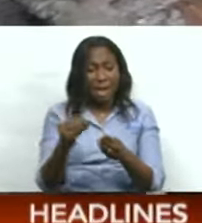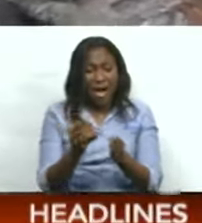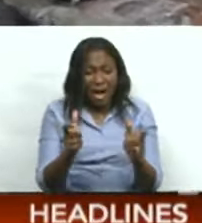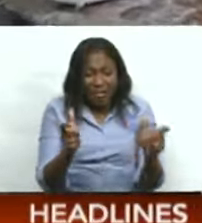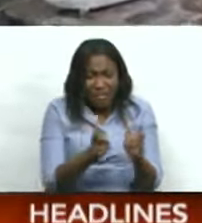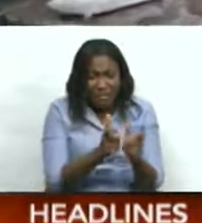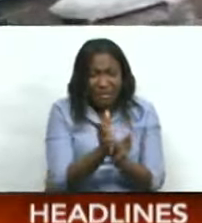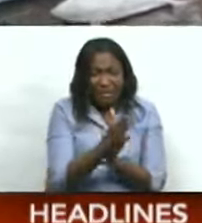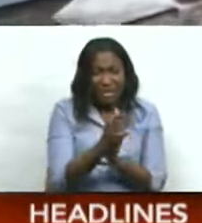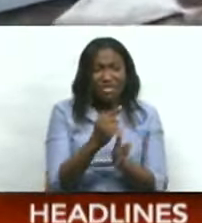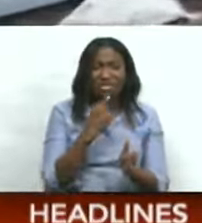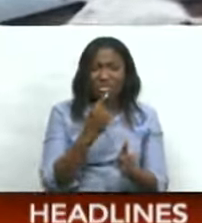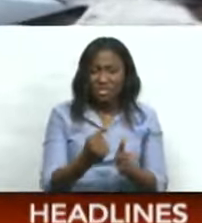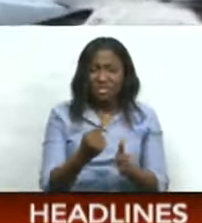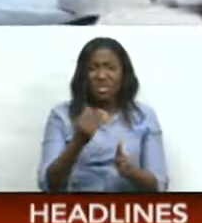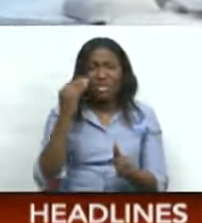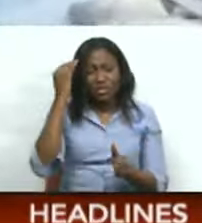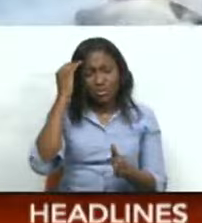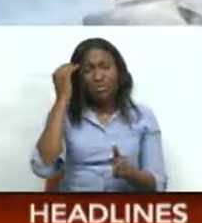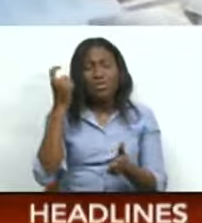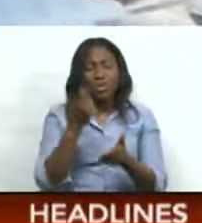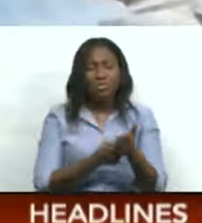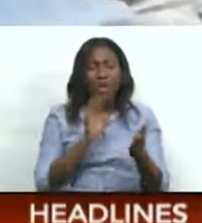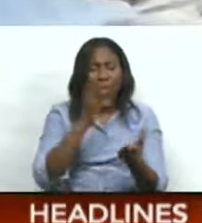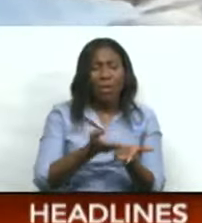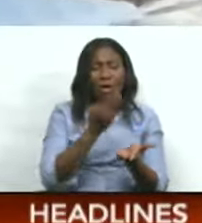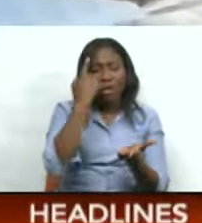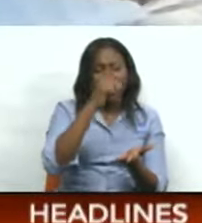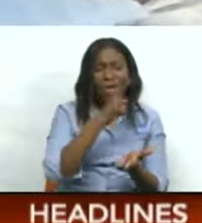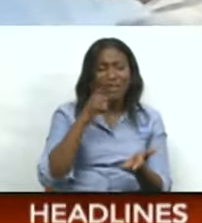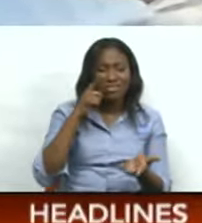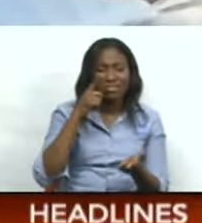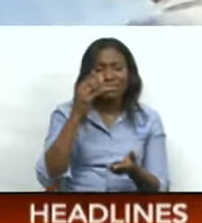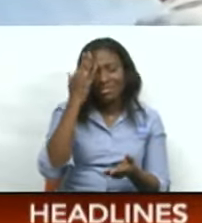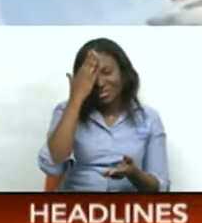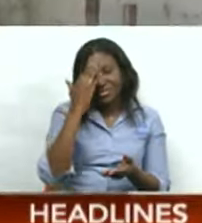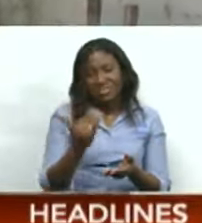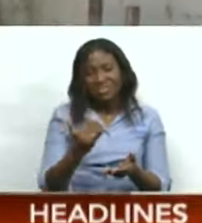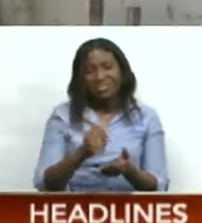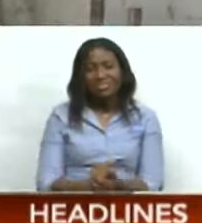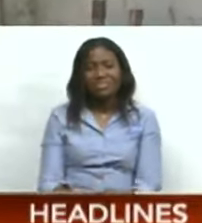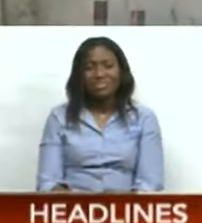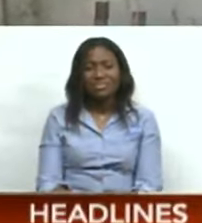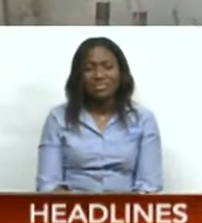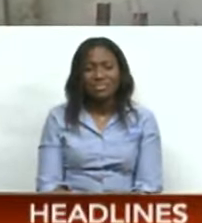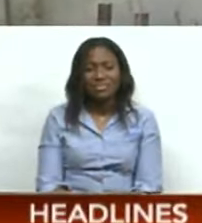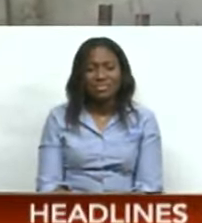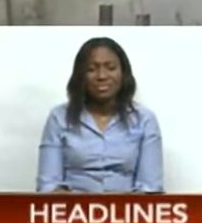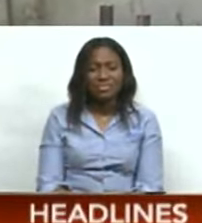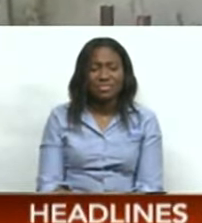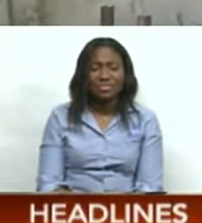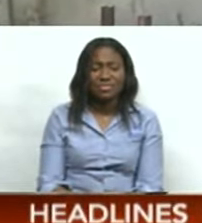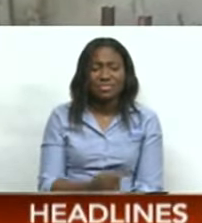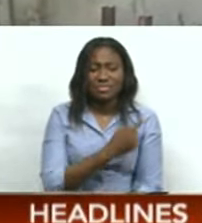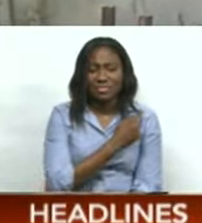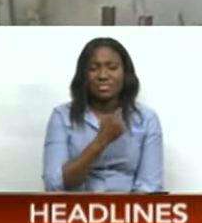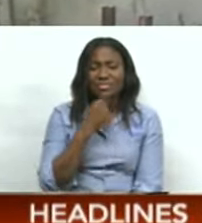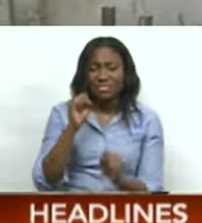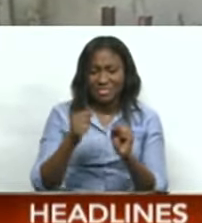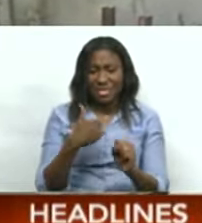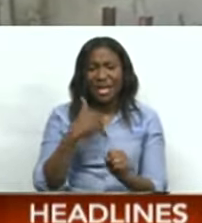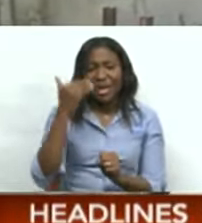said they were aware of the length and price increase and they are okay with it. Well, you know that it is the time.